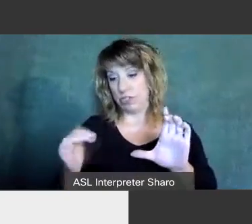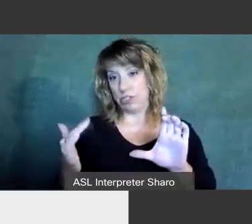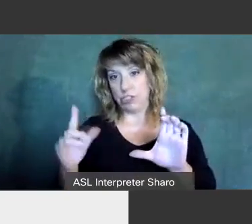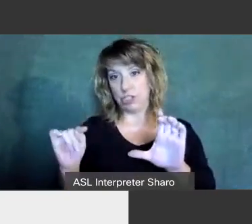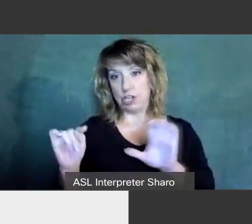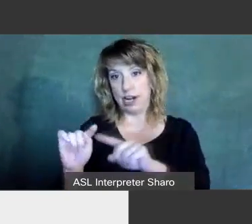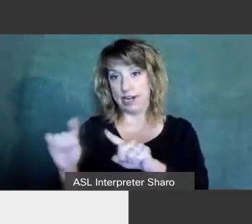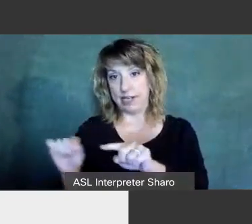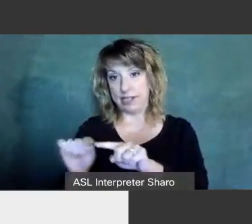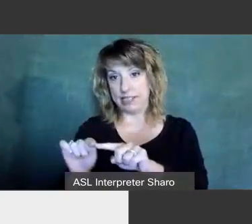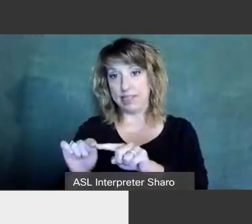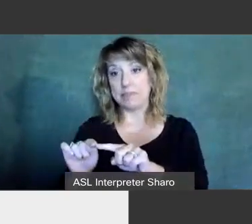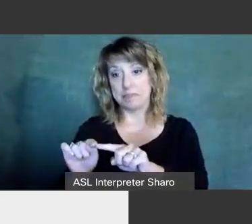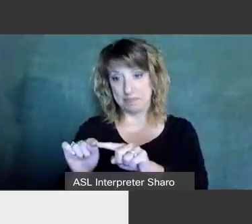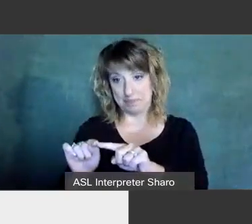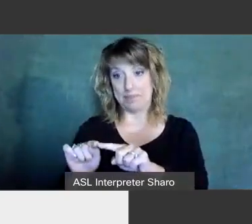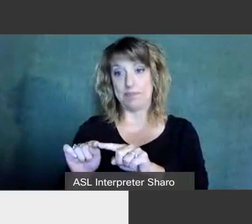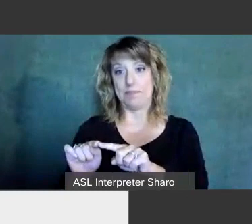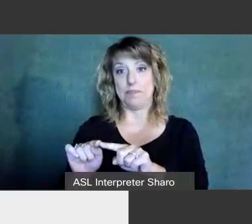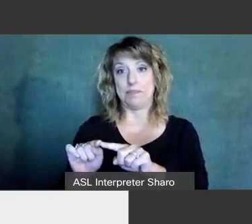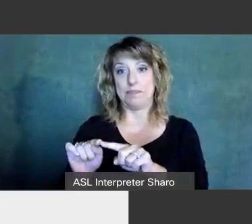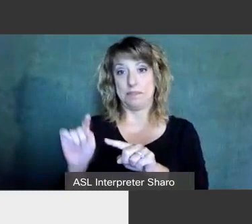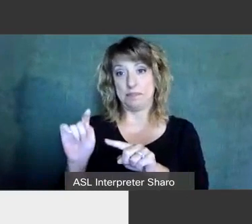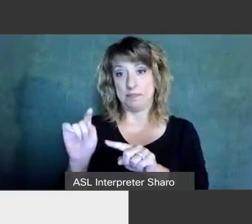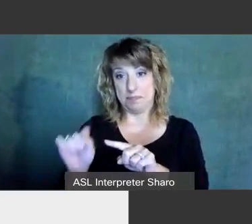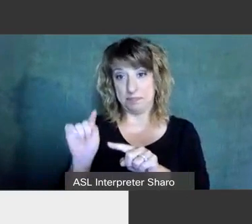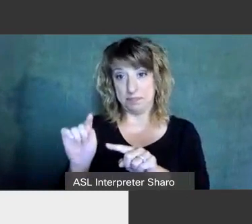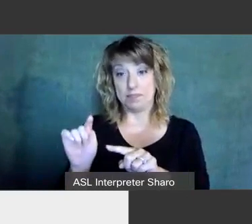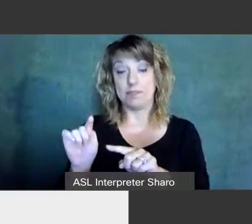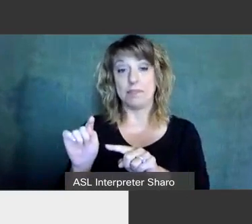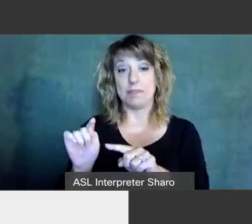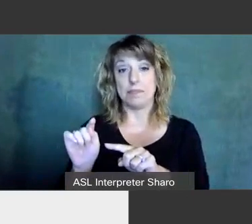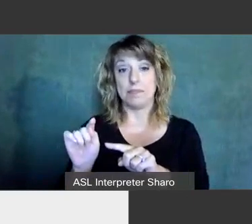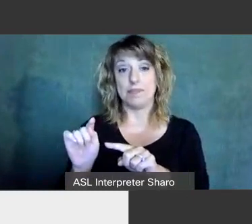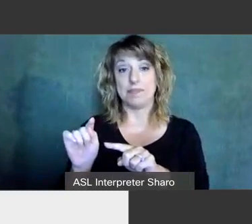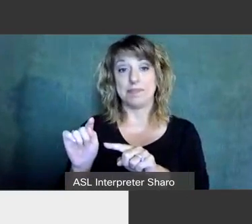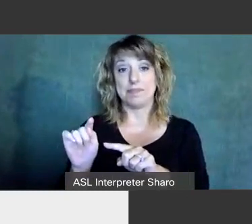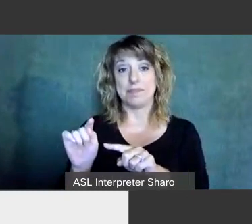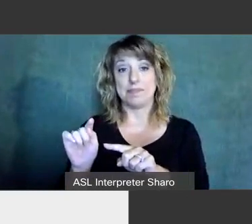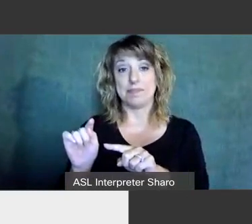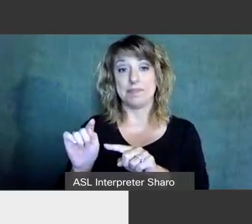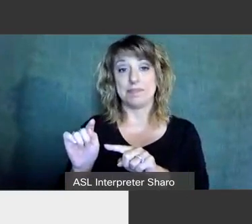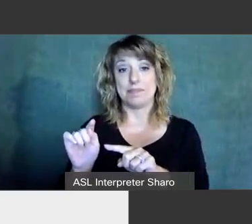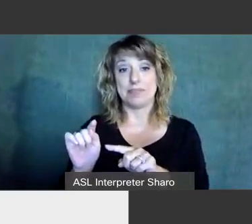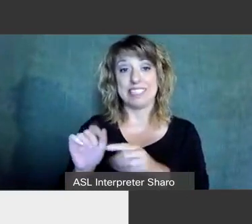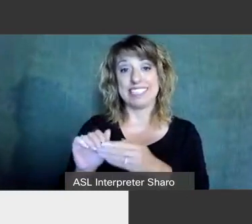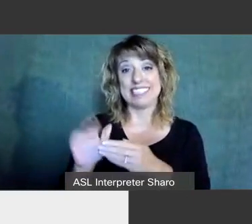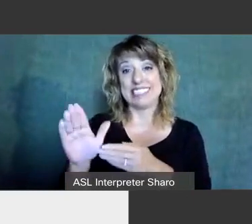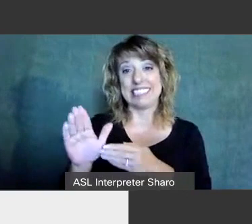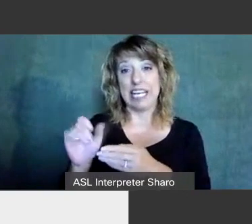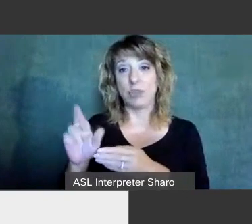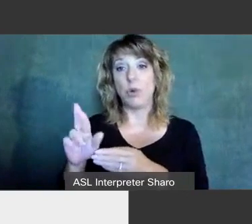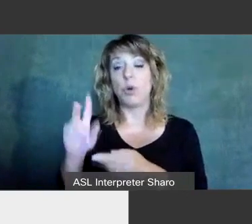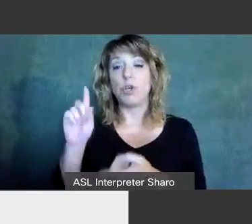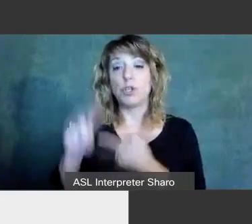and in the send if you click on that in the send or to drop down list,